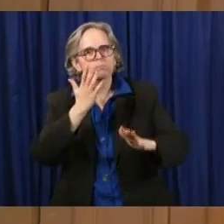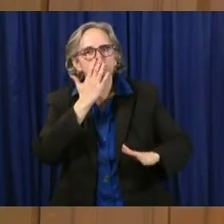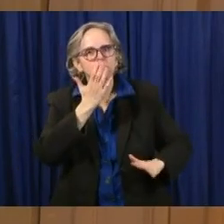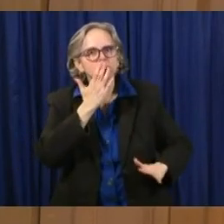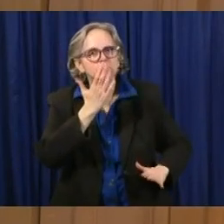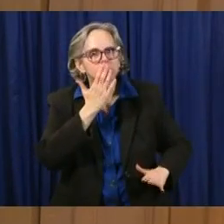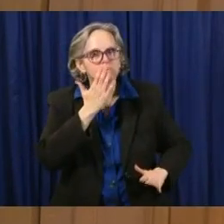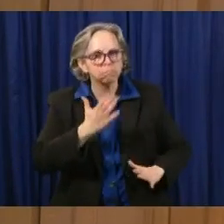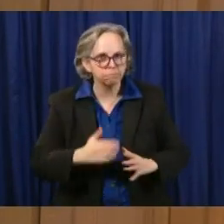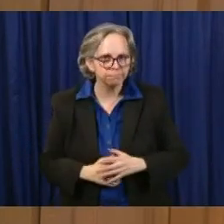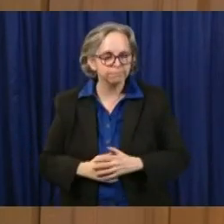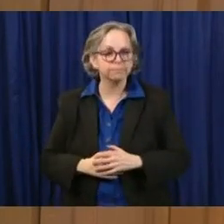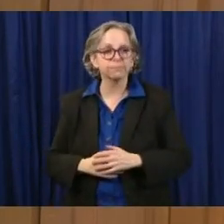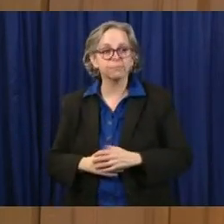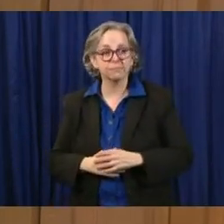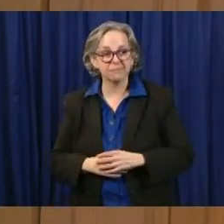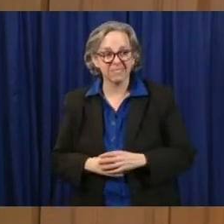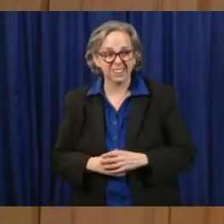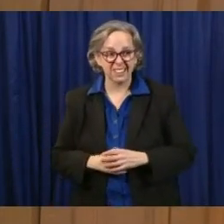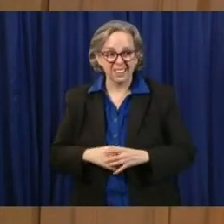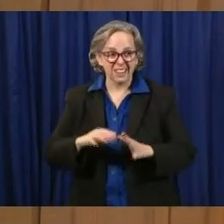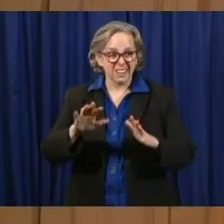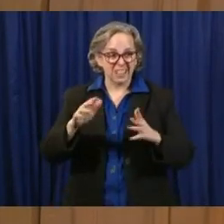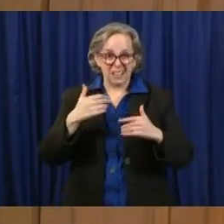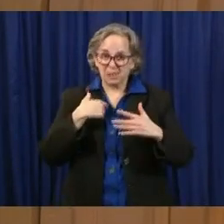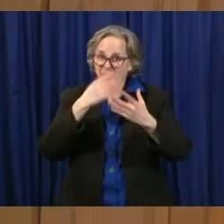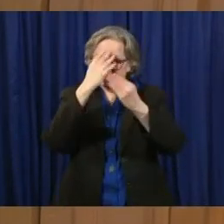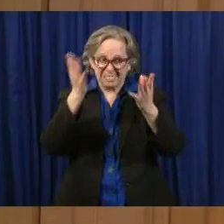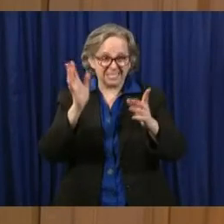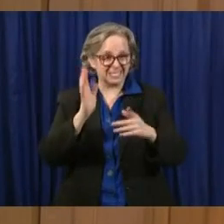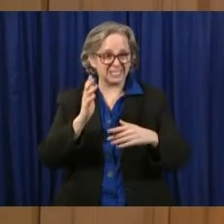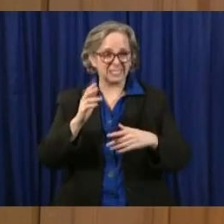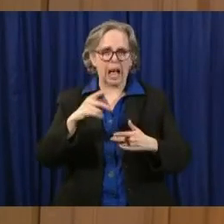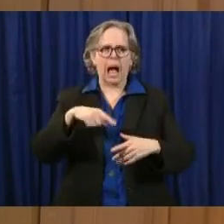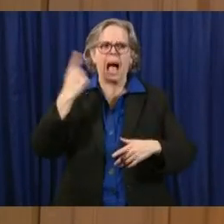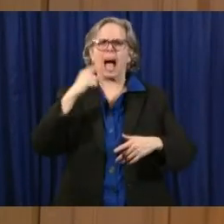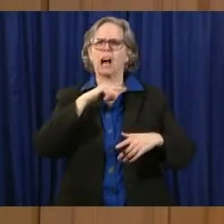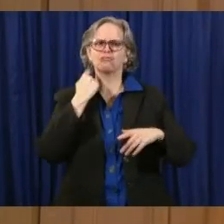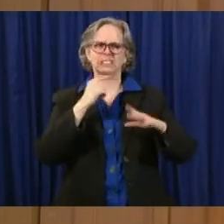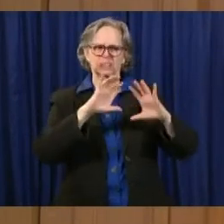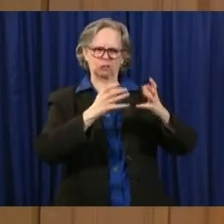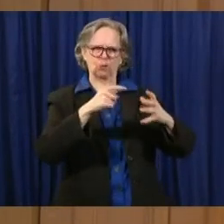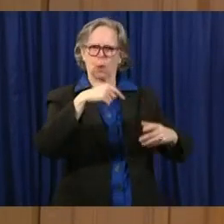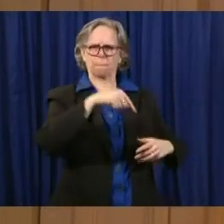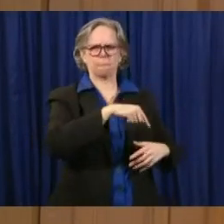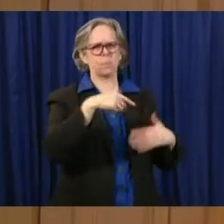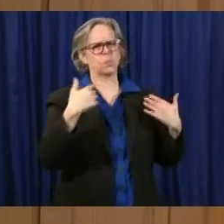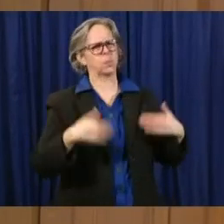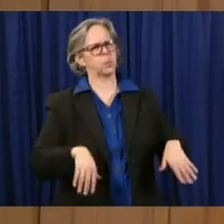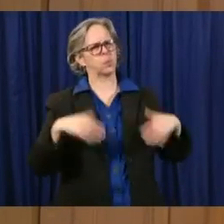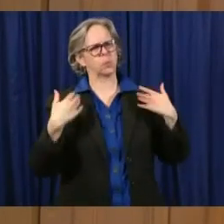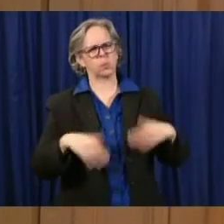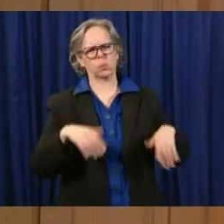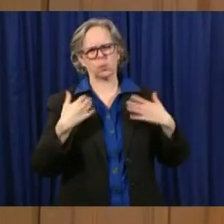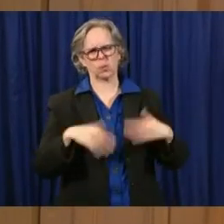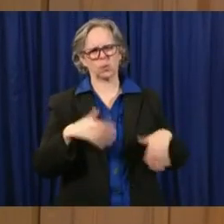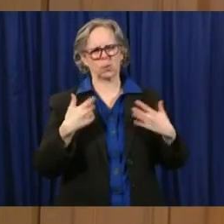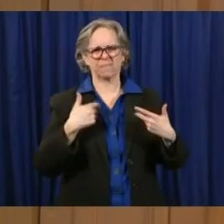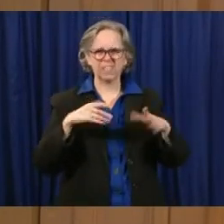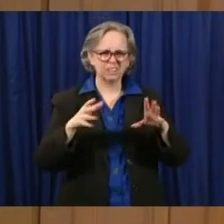I just wanted to remind everybody about high risk categories. And, of course, we've talked a little bit about vulnerable